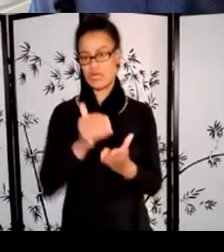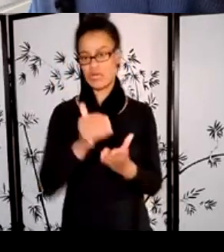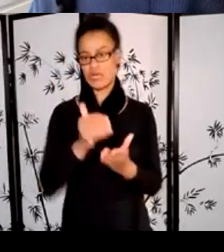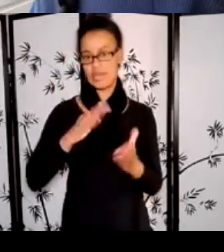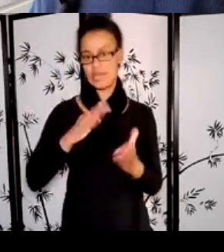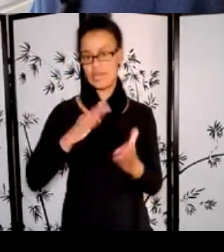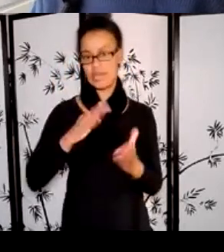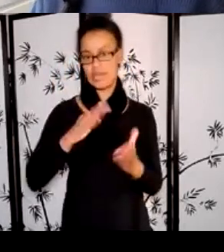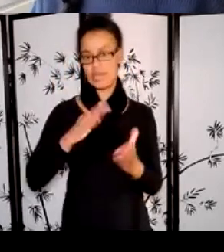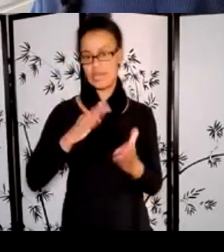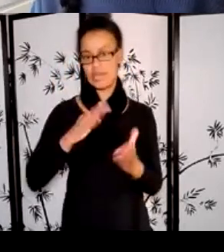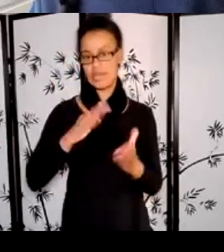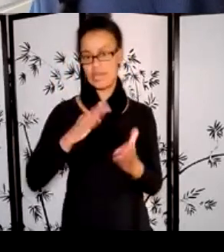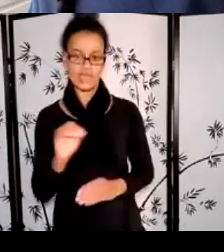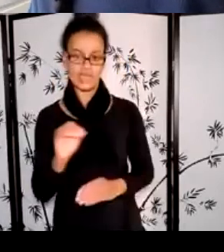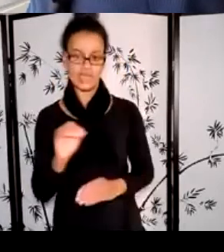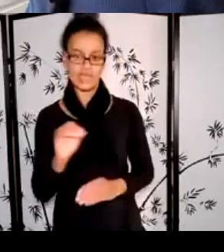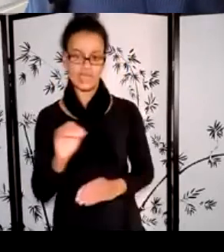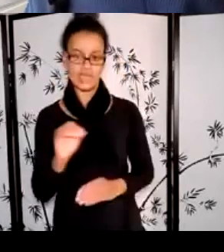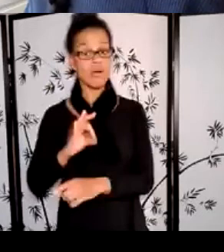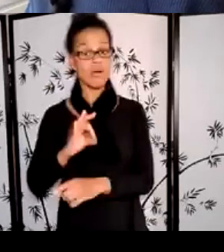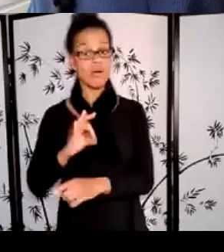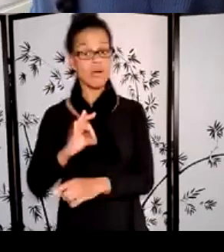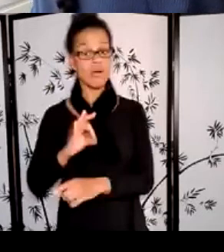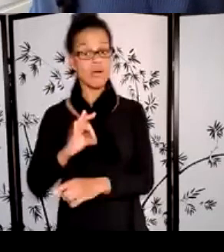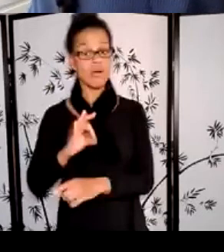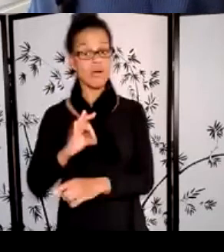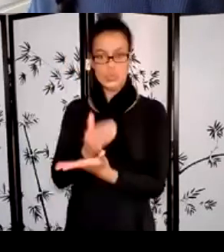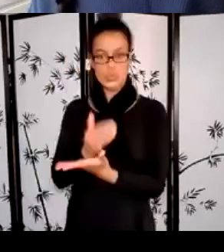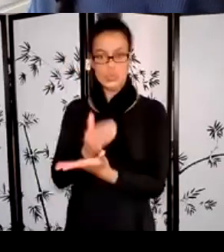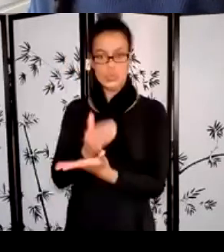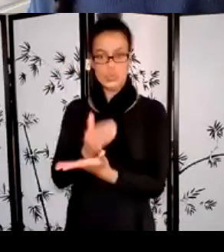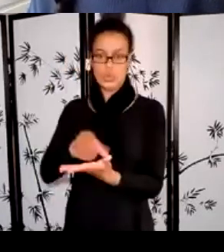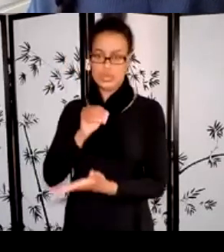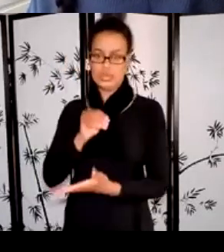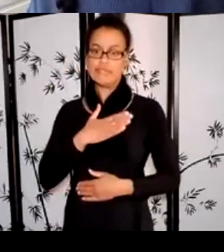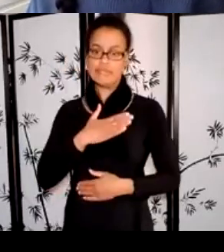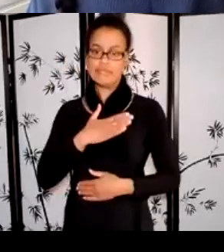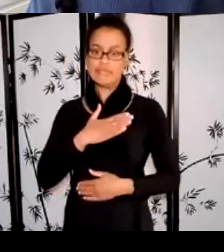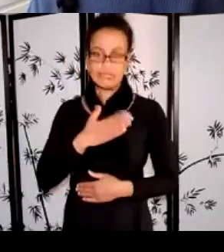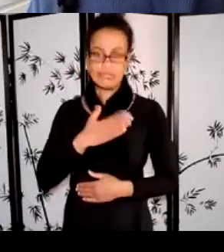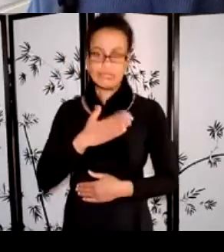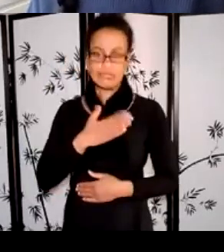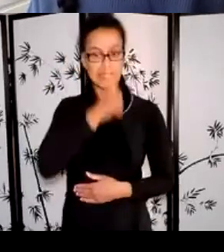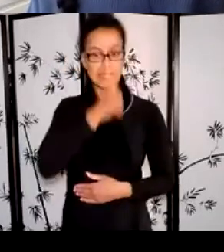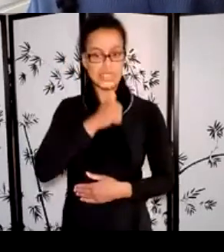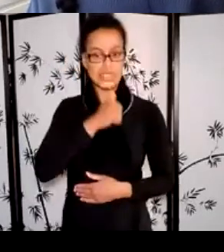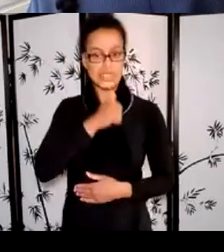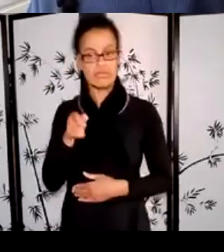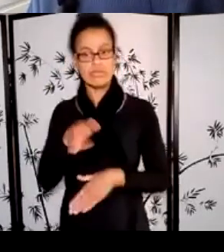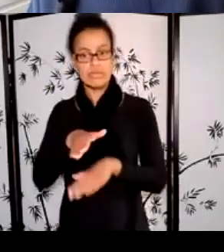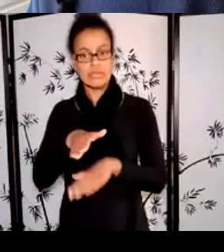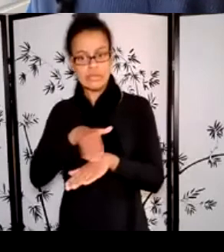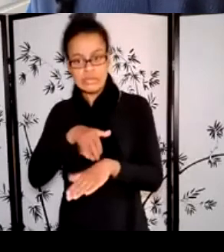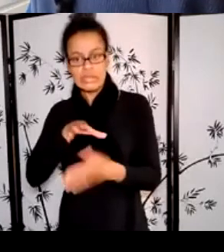curve for staff especially, so please be patient and gentle with us during this transition. Individual artists who